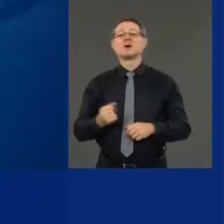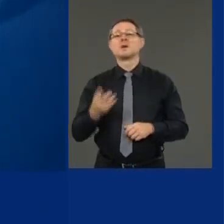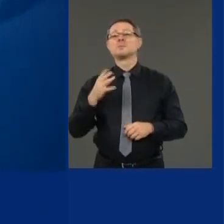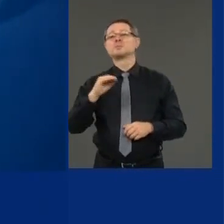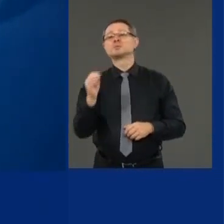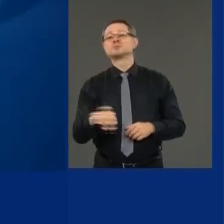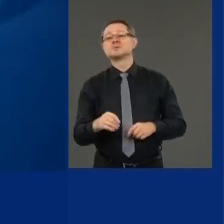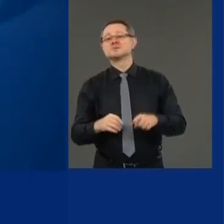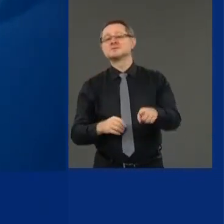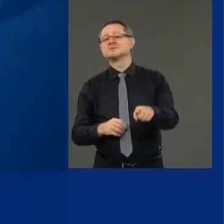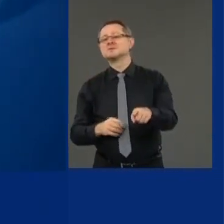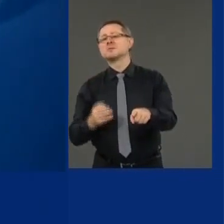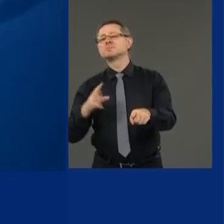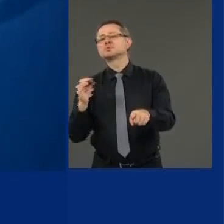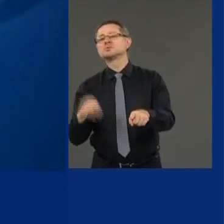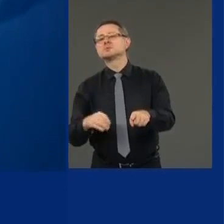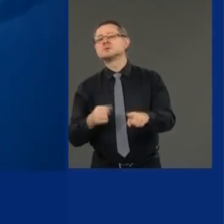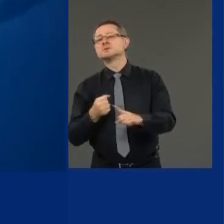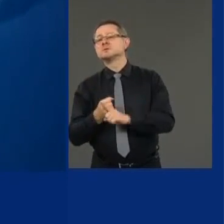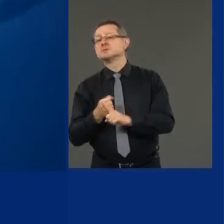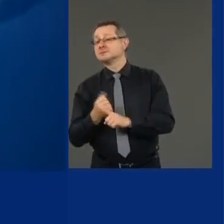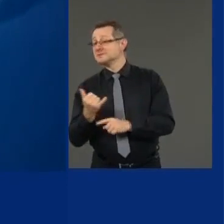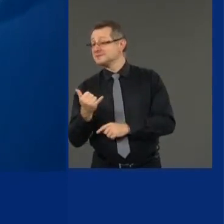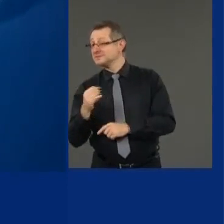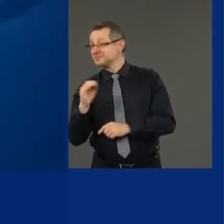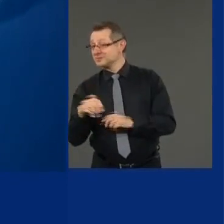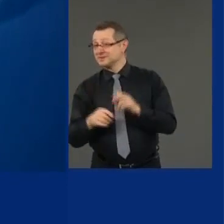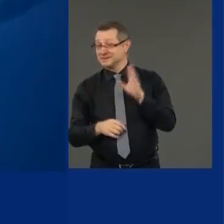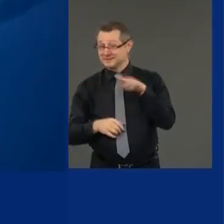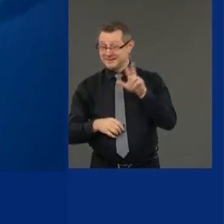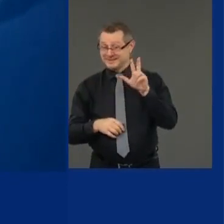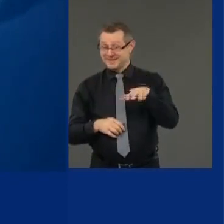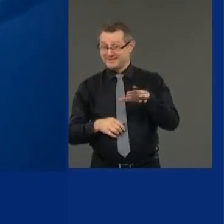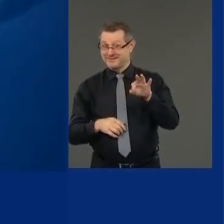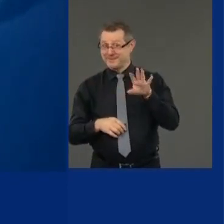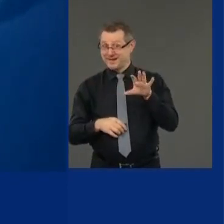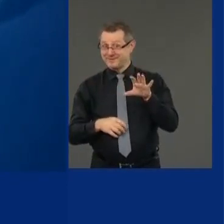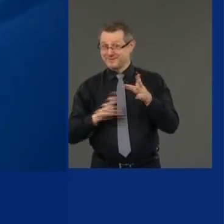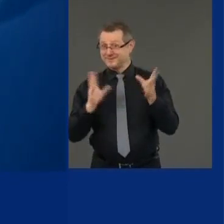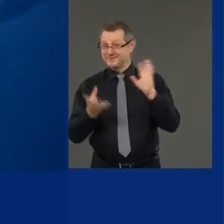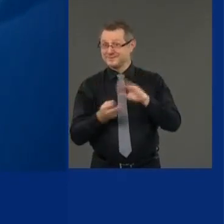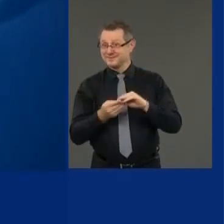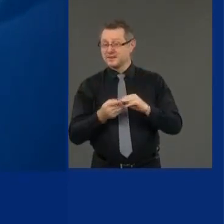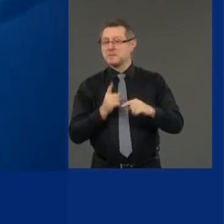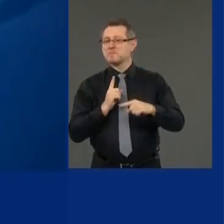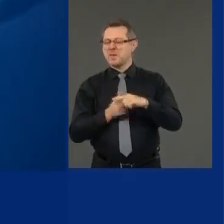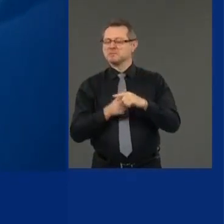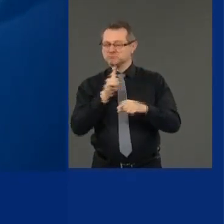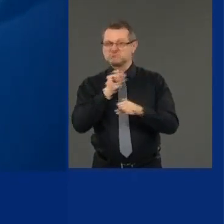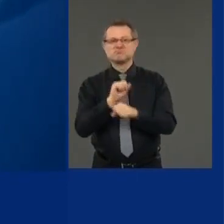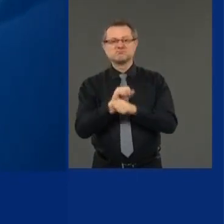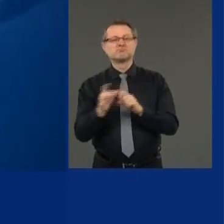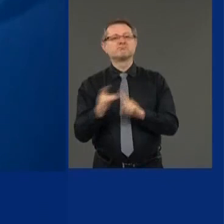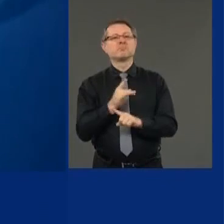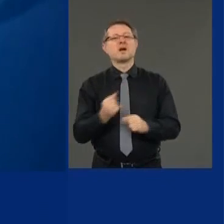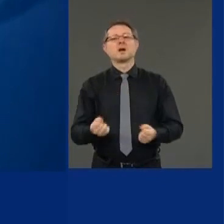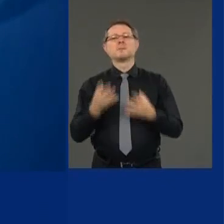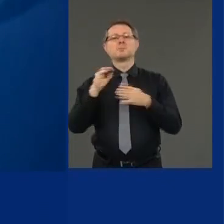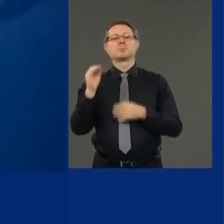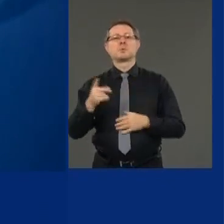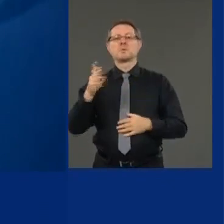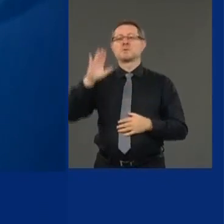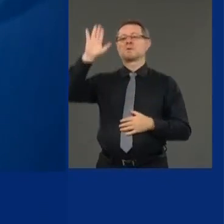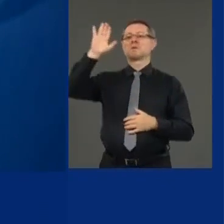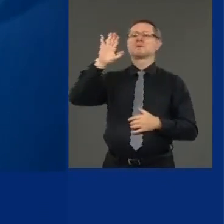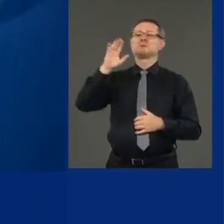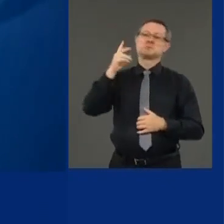Percentage chart is hard. How many people of the 3,900 tested positive? Three. How many? Three percent. Three percent?